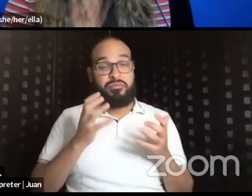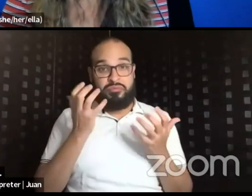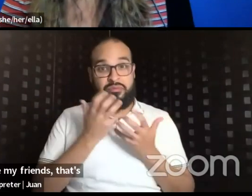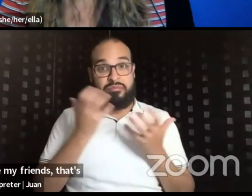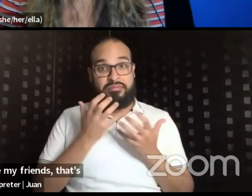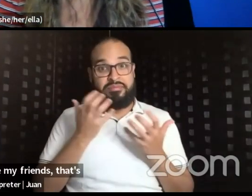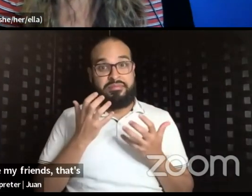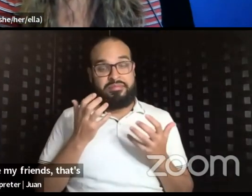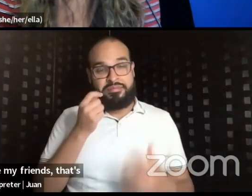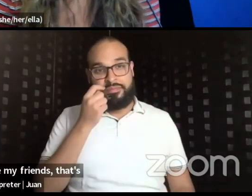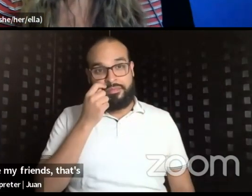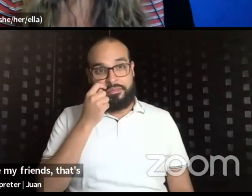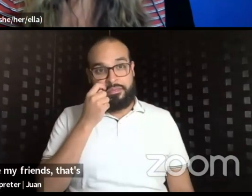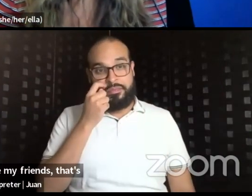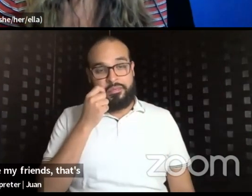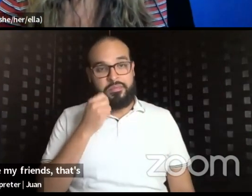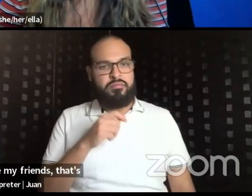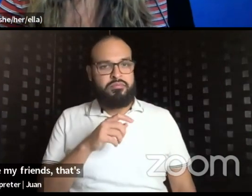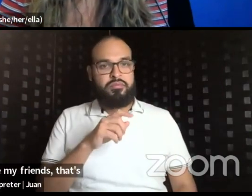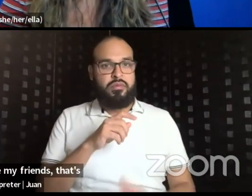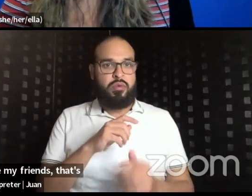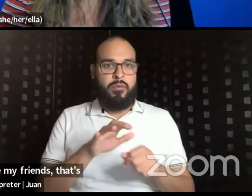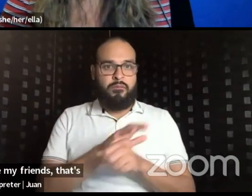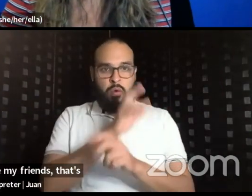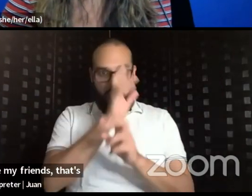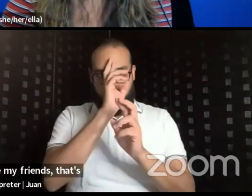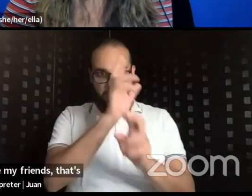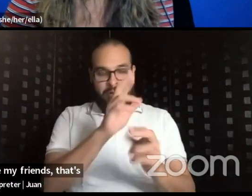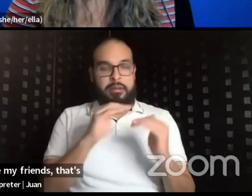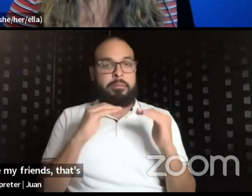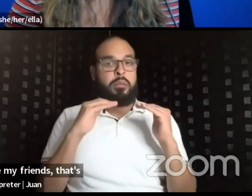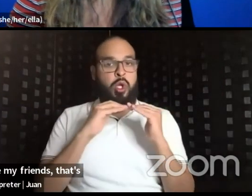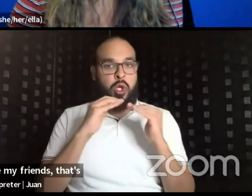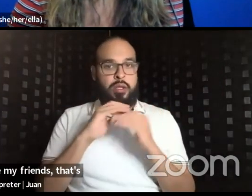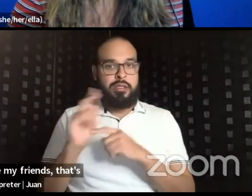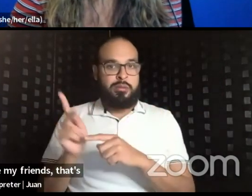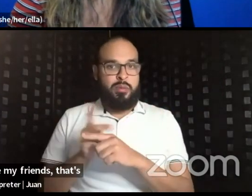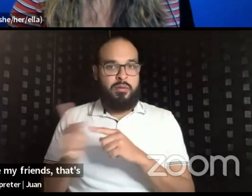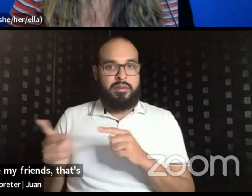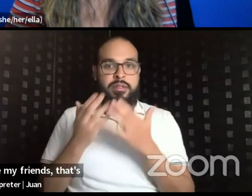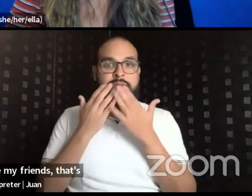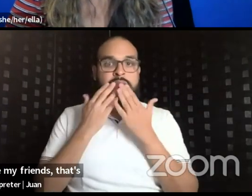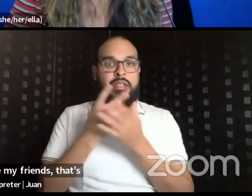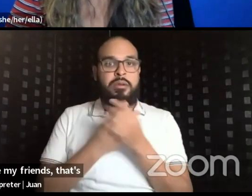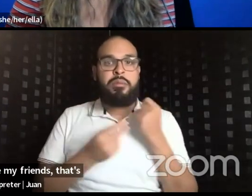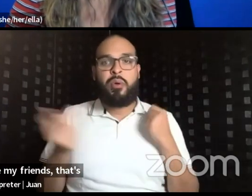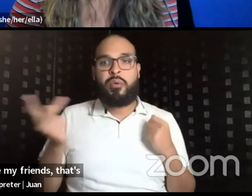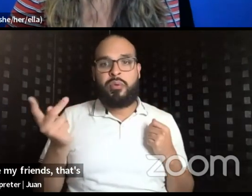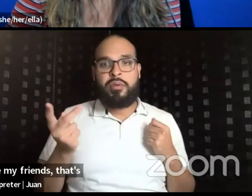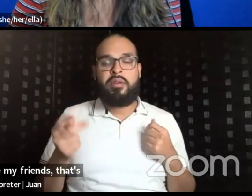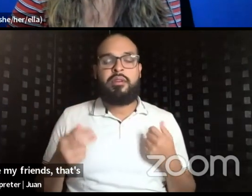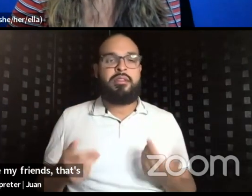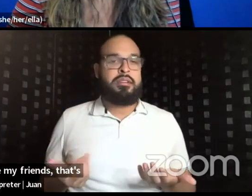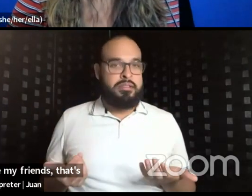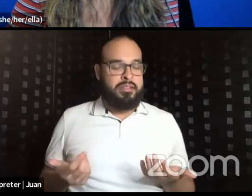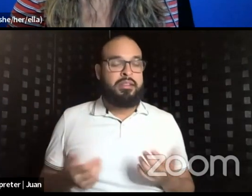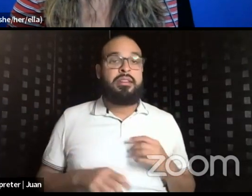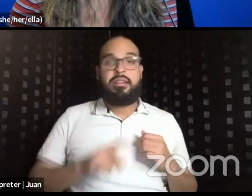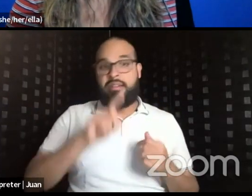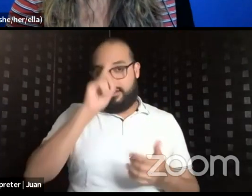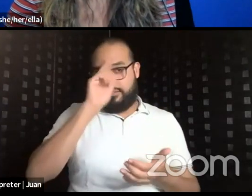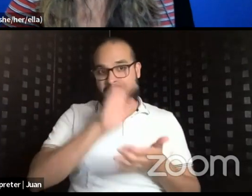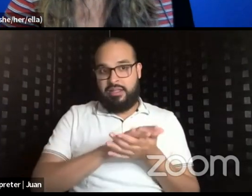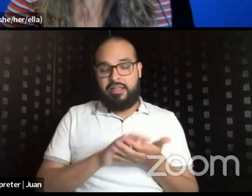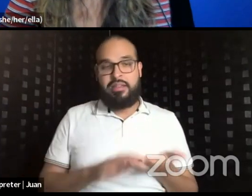really, and totally respected colleagues and professionals. Yes. Thank you both. Just a huge yes. And I believe